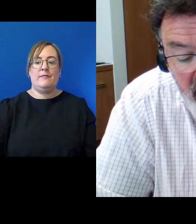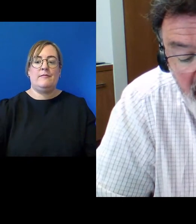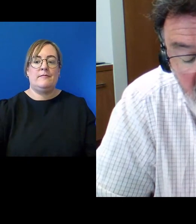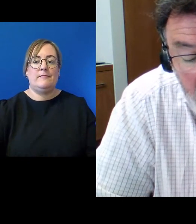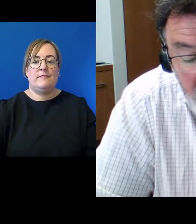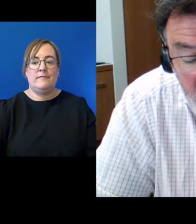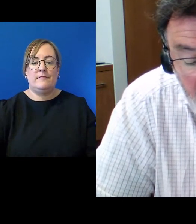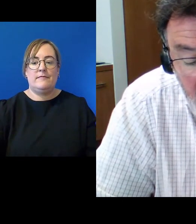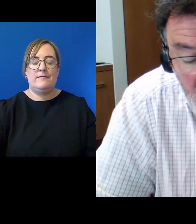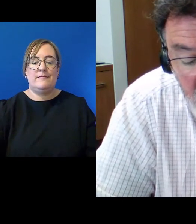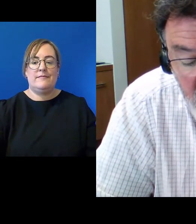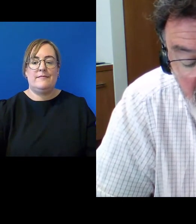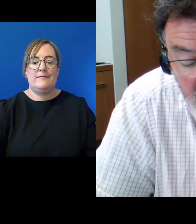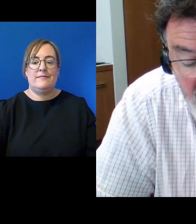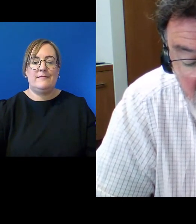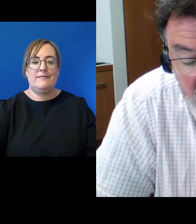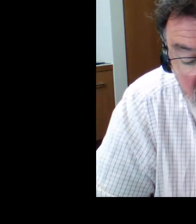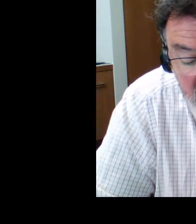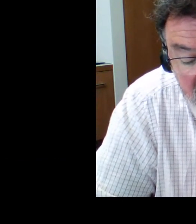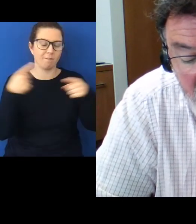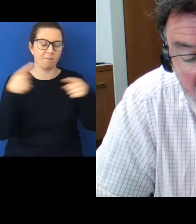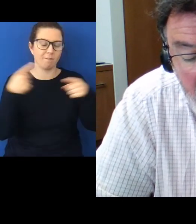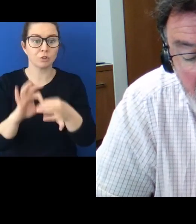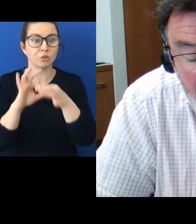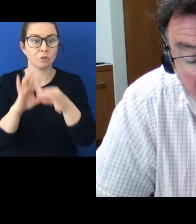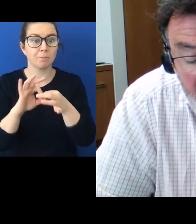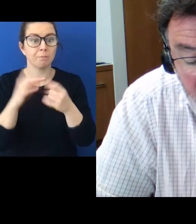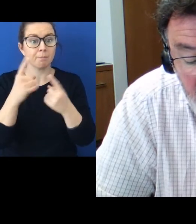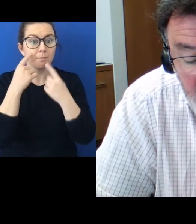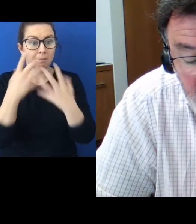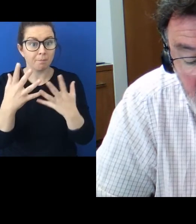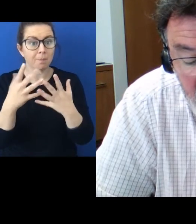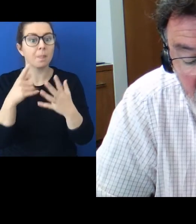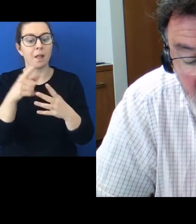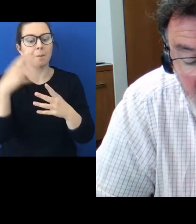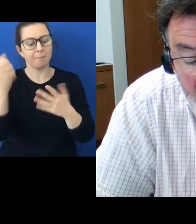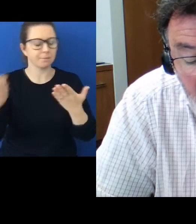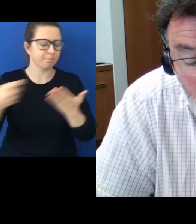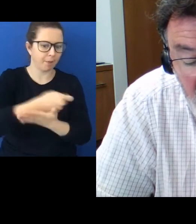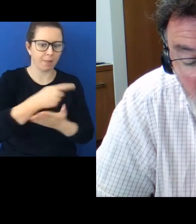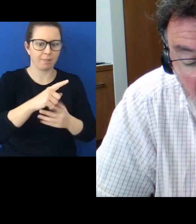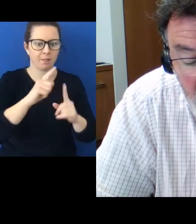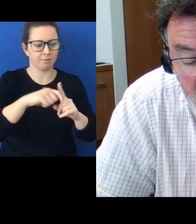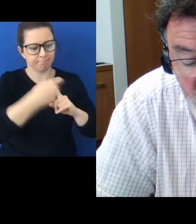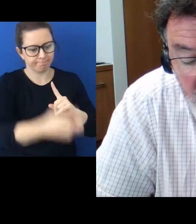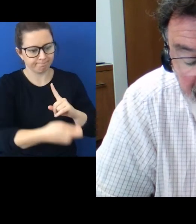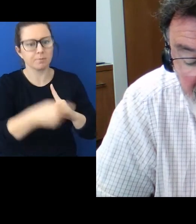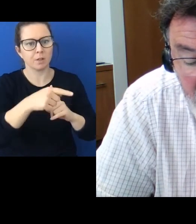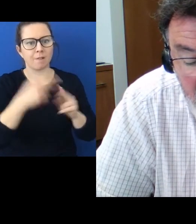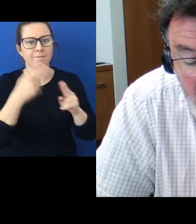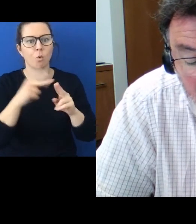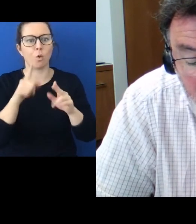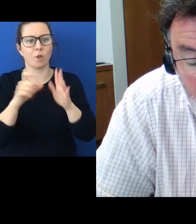partnership built on the notion that the perpetrator's successor must pay the victim's successor for the original colonial sin